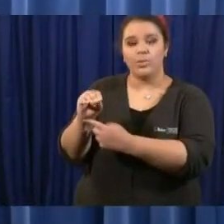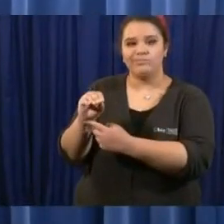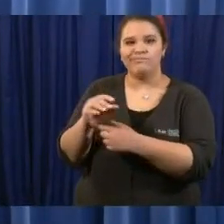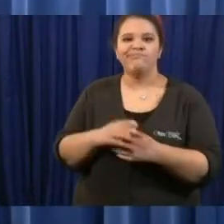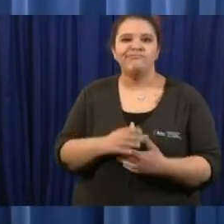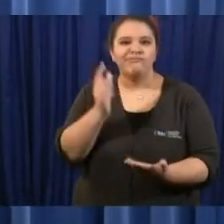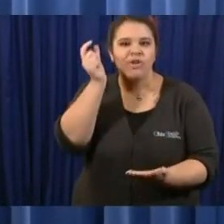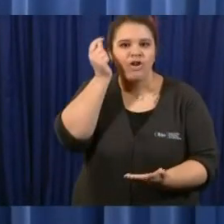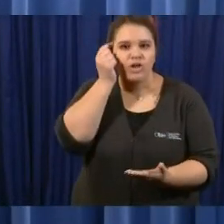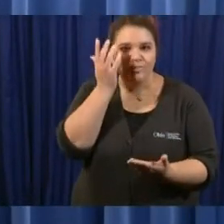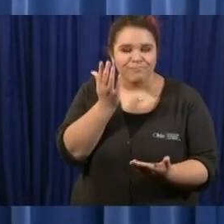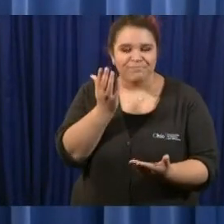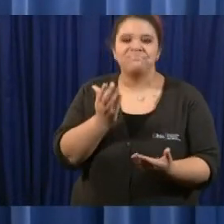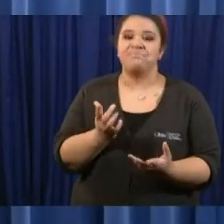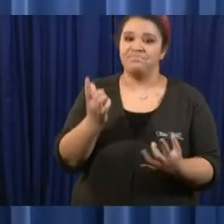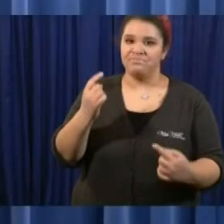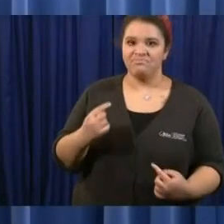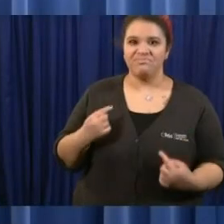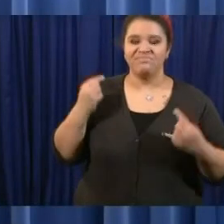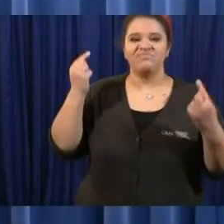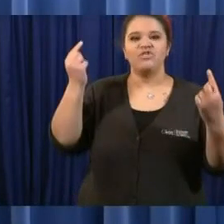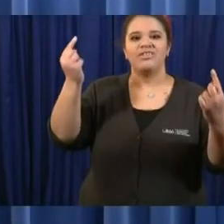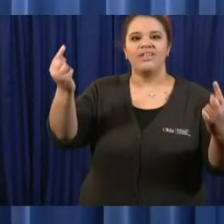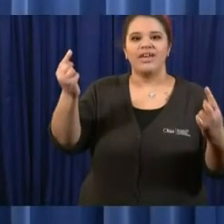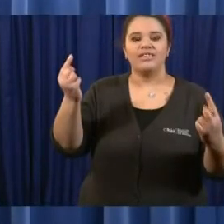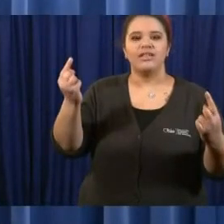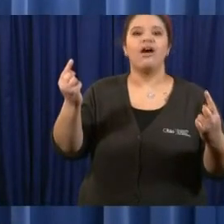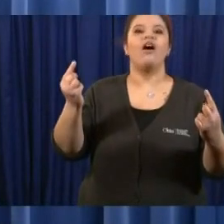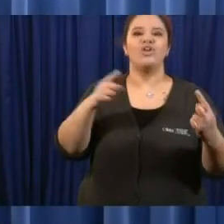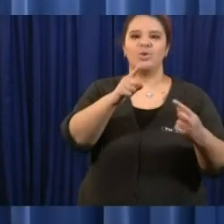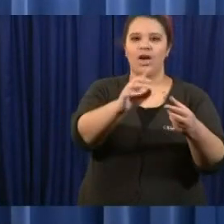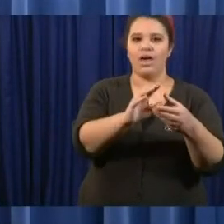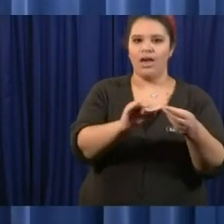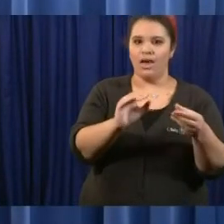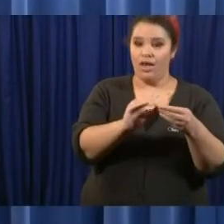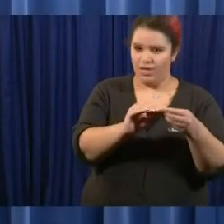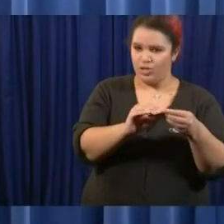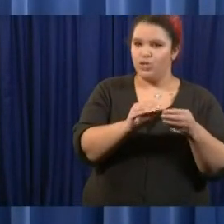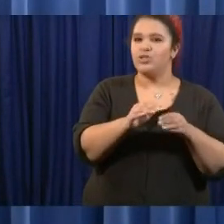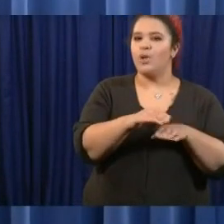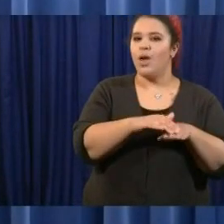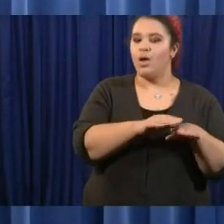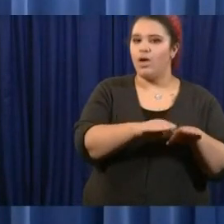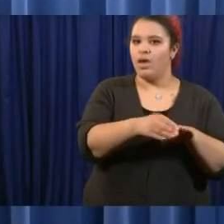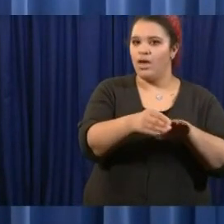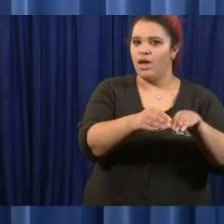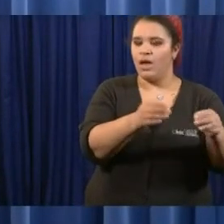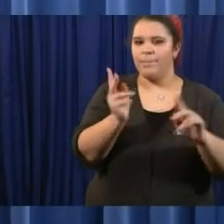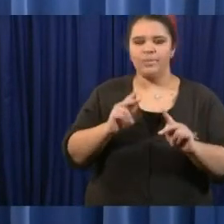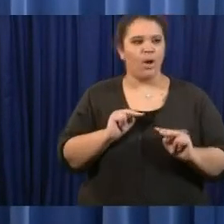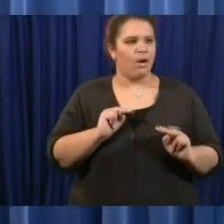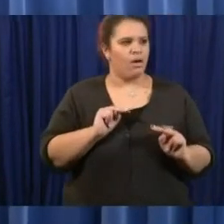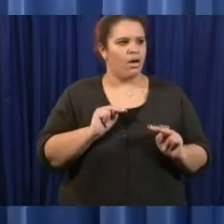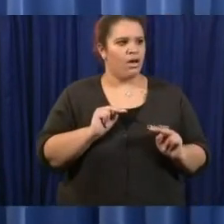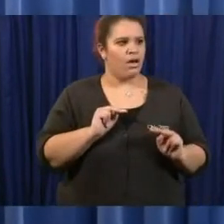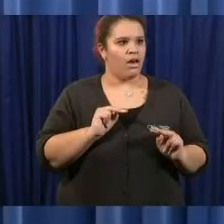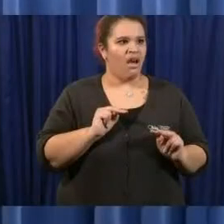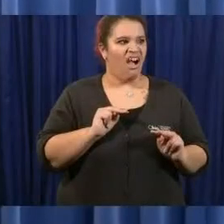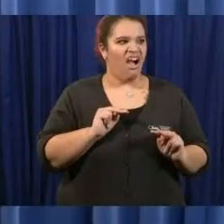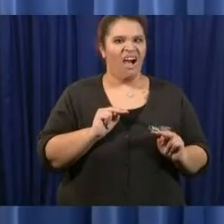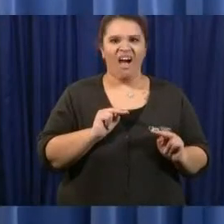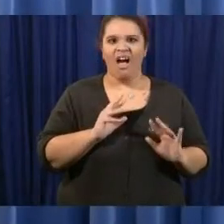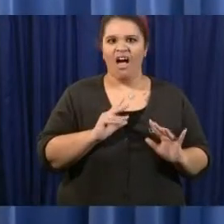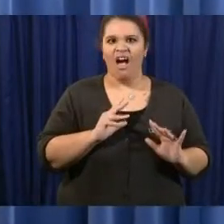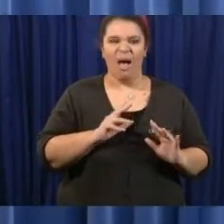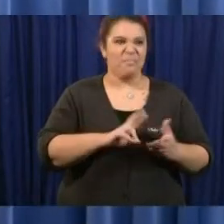got out about things beginning to start to open back up they've immediately started seeing people completely ignoring social distancing